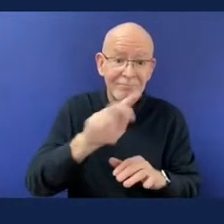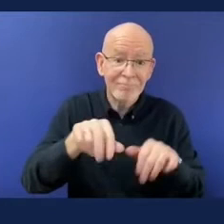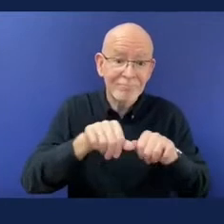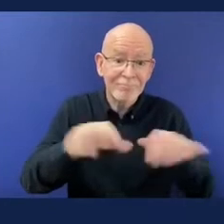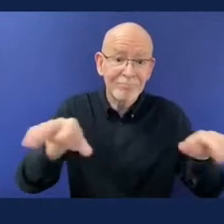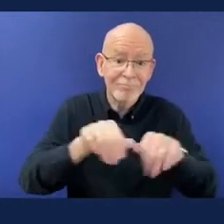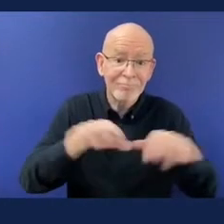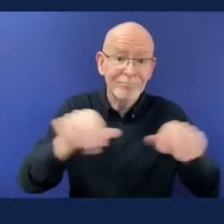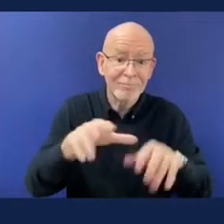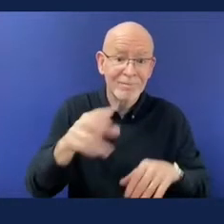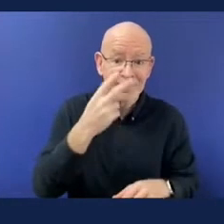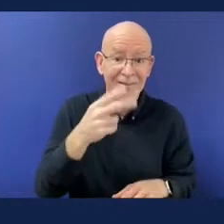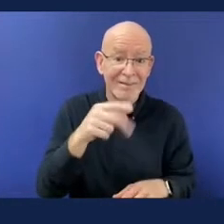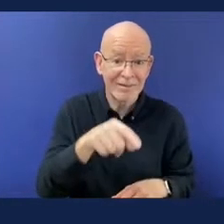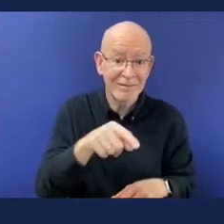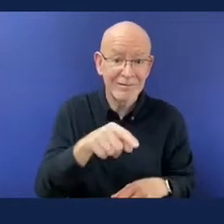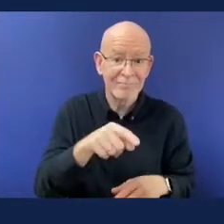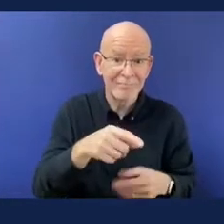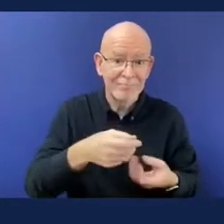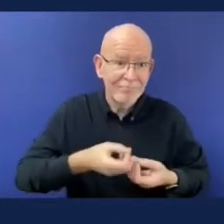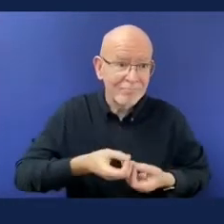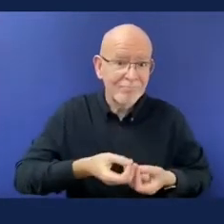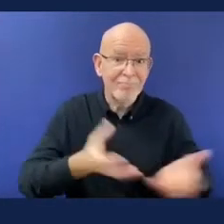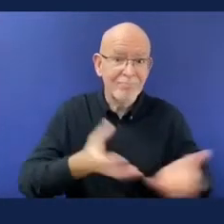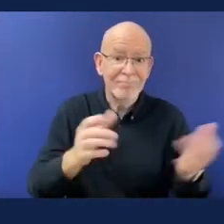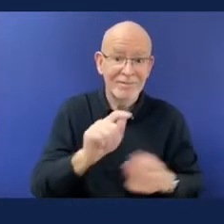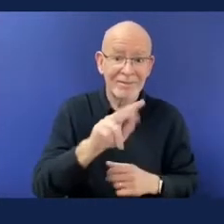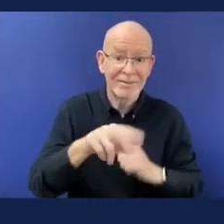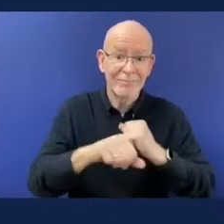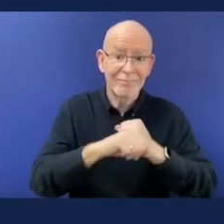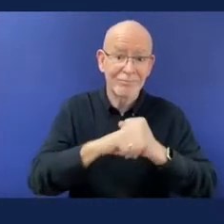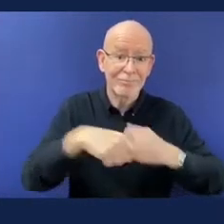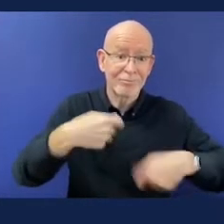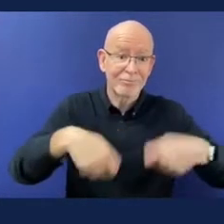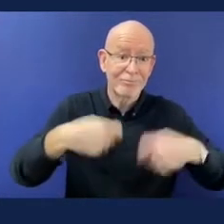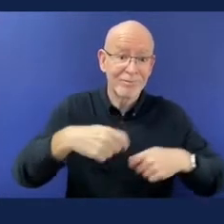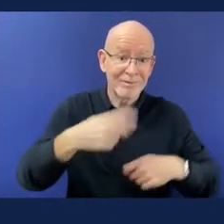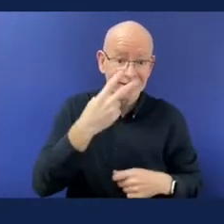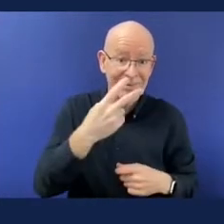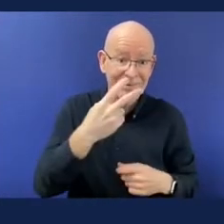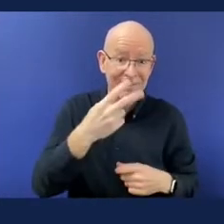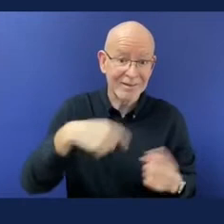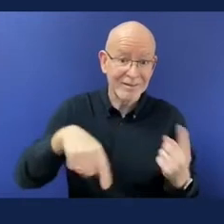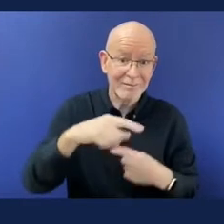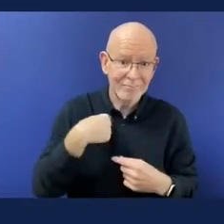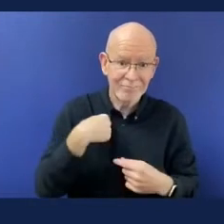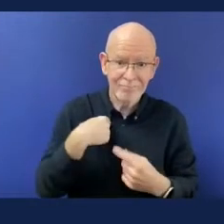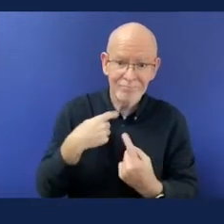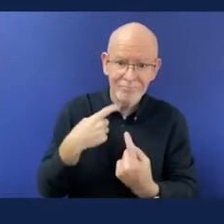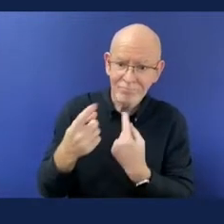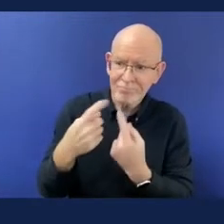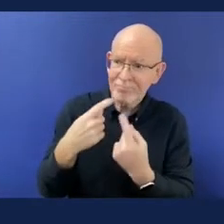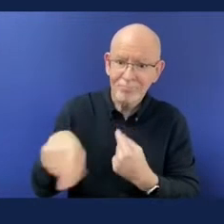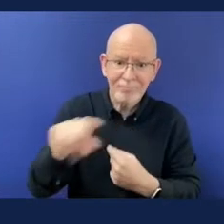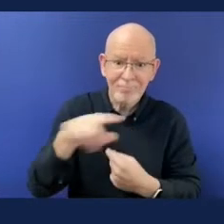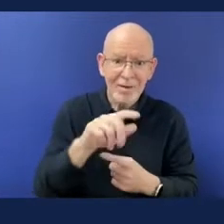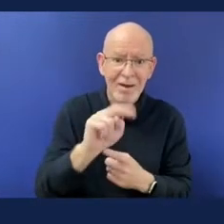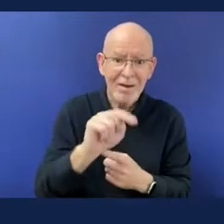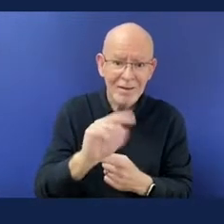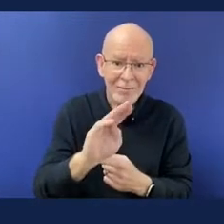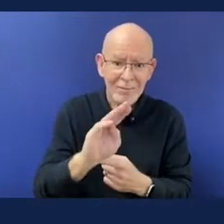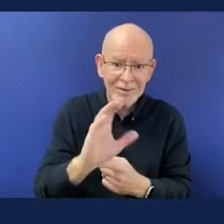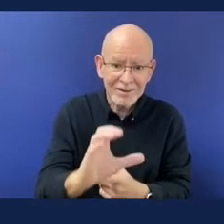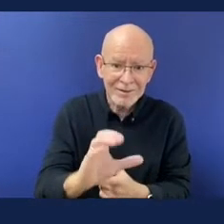but this was our broadcast rights holders commitment to the we the 15 campaign in addition to launching the tv advert